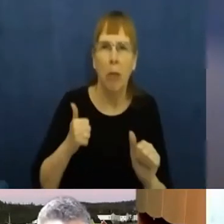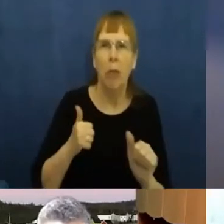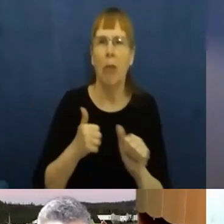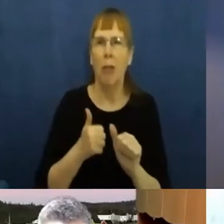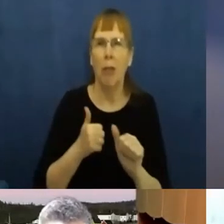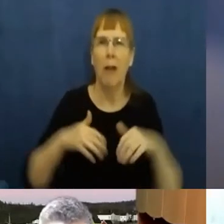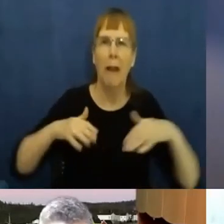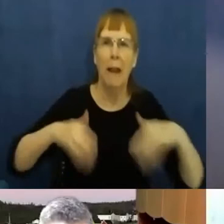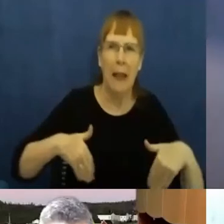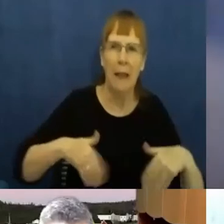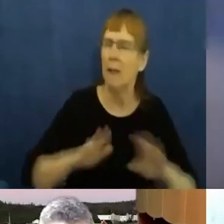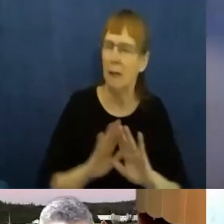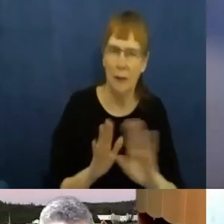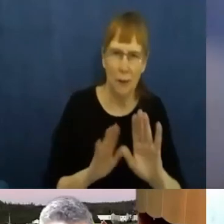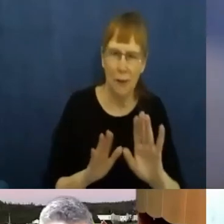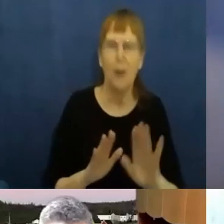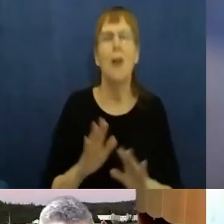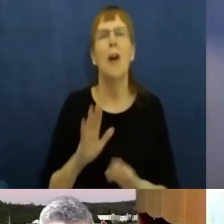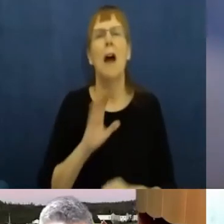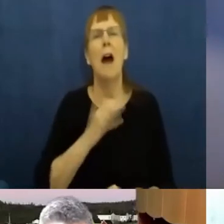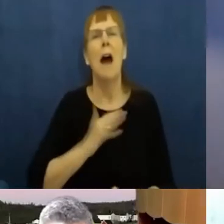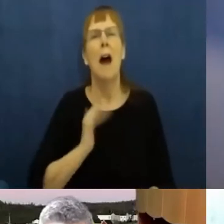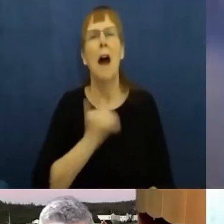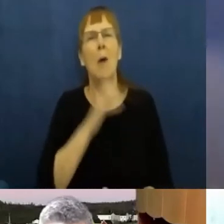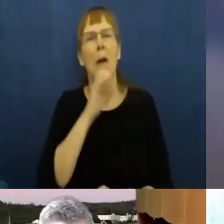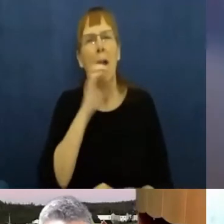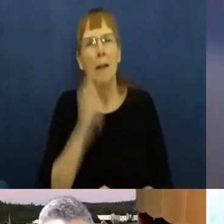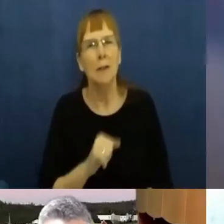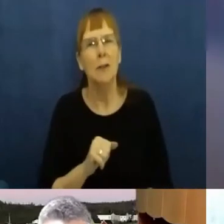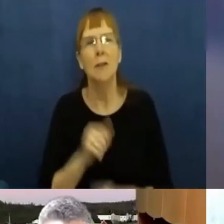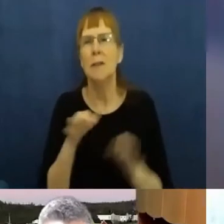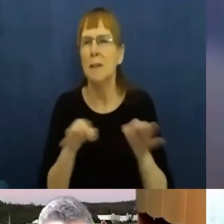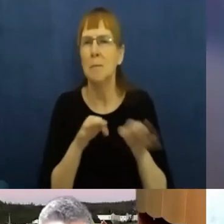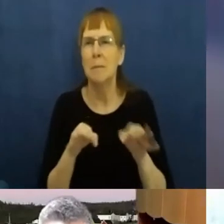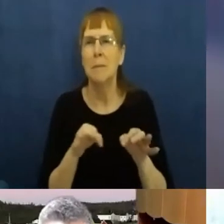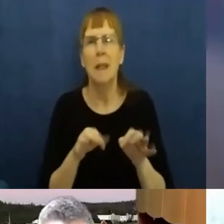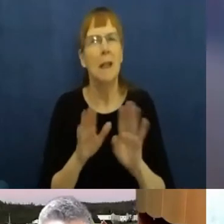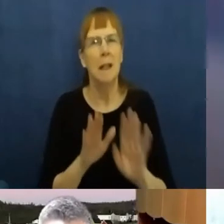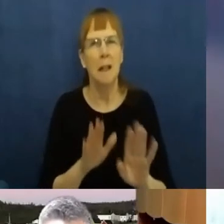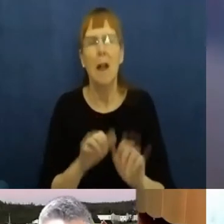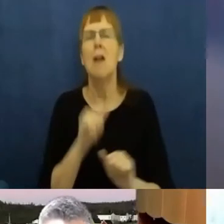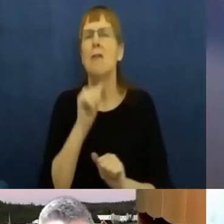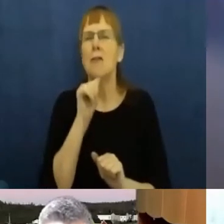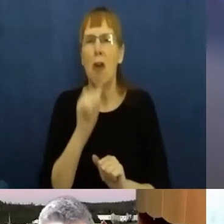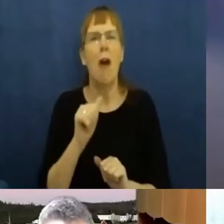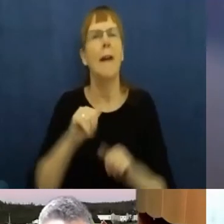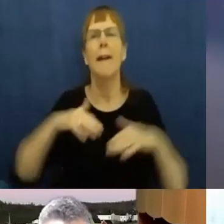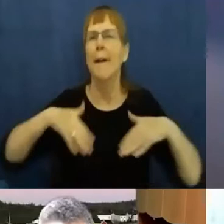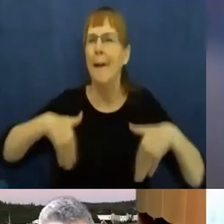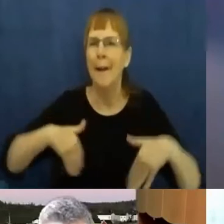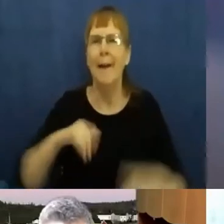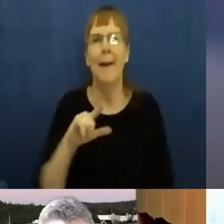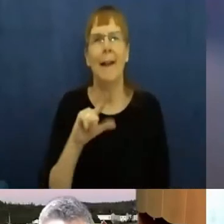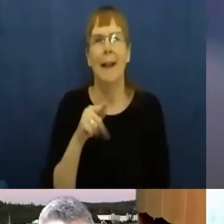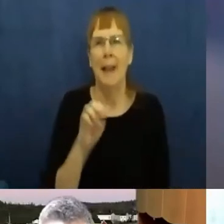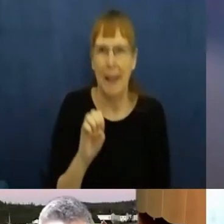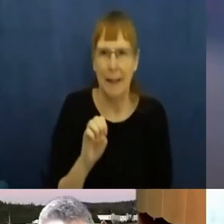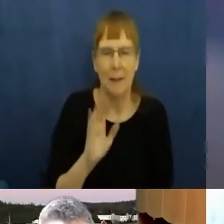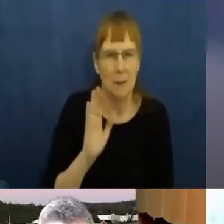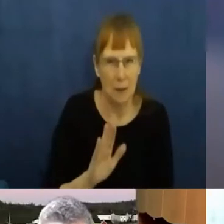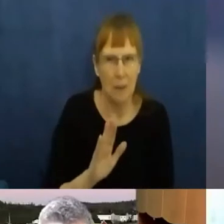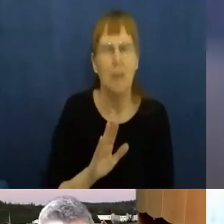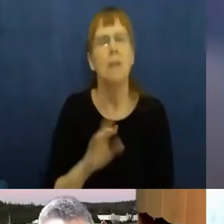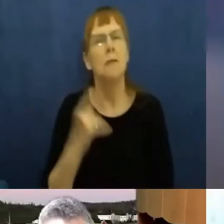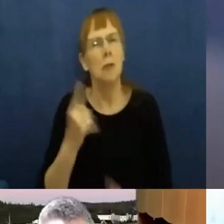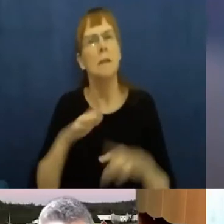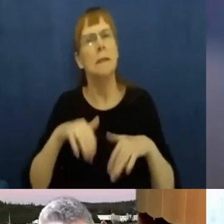what our elders always said is that it's not that we're late. It's that things get done when they need to be done and things take as long as they need to take.